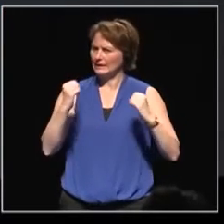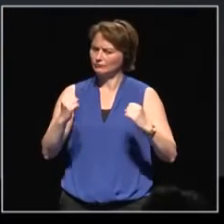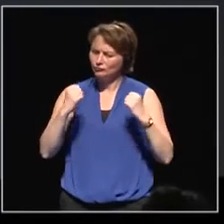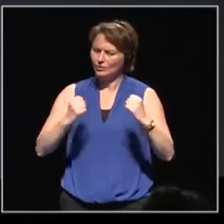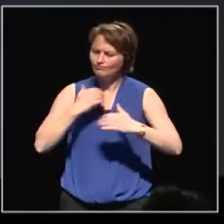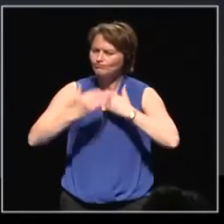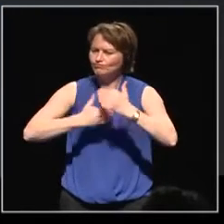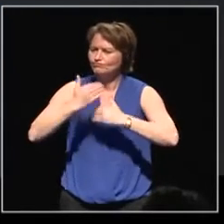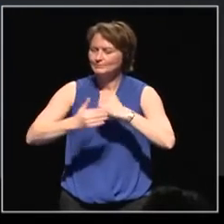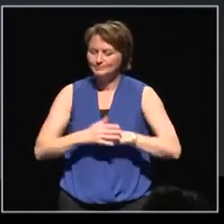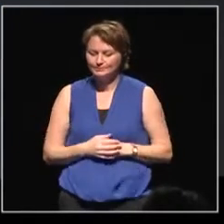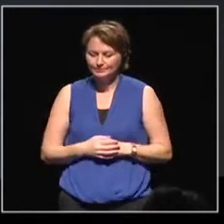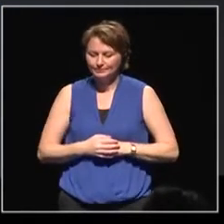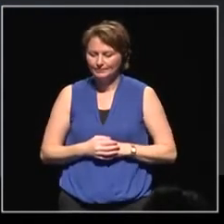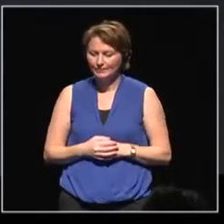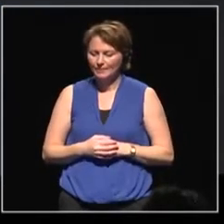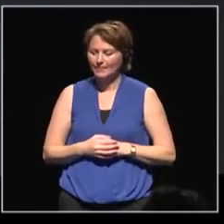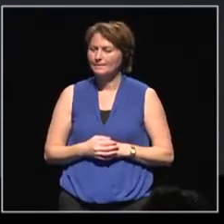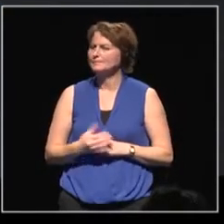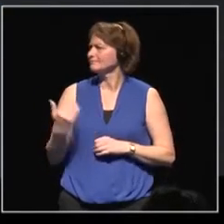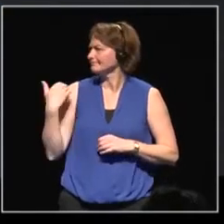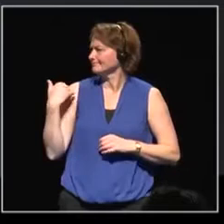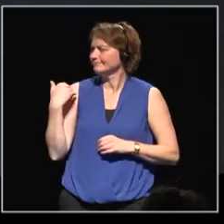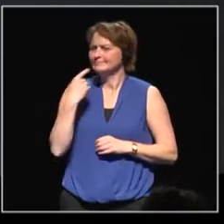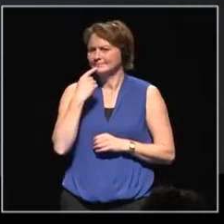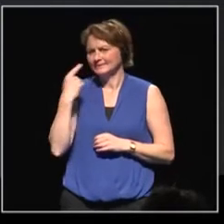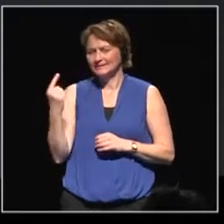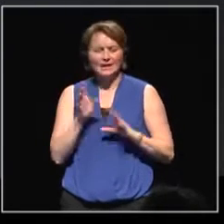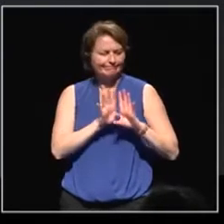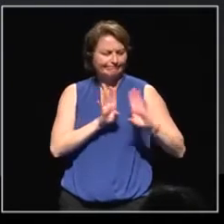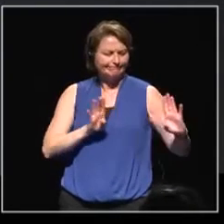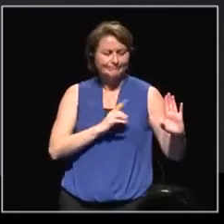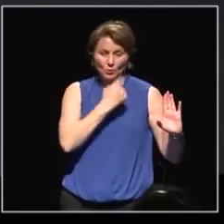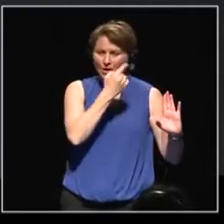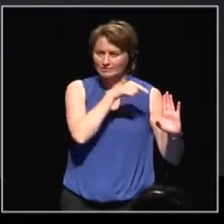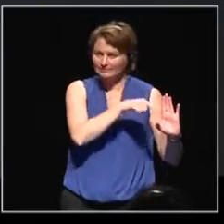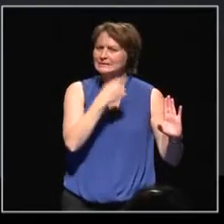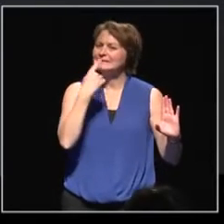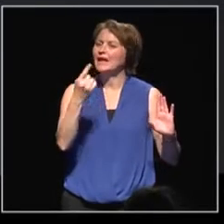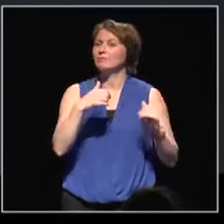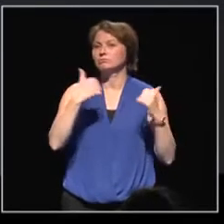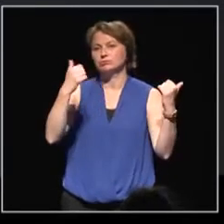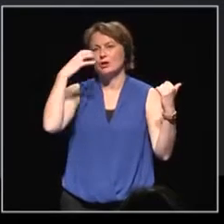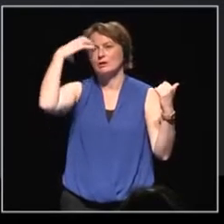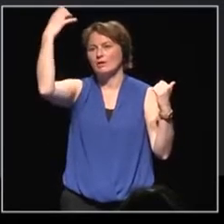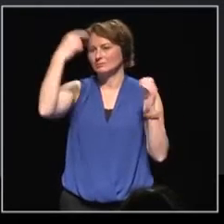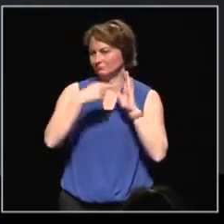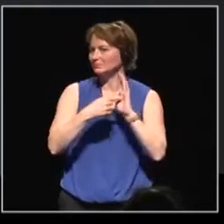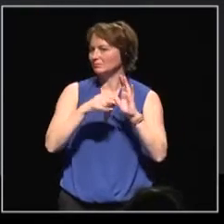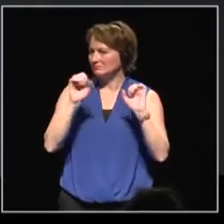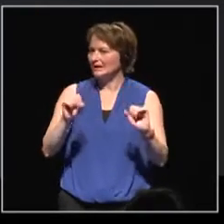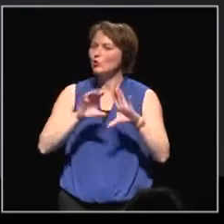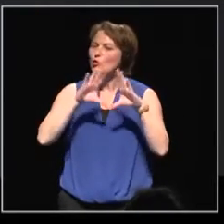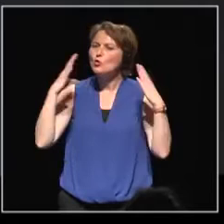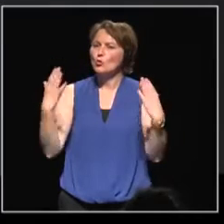Helene mentioned that this is like a government example concerning global citizenship. And I would maybe add to that to say that